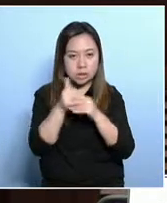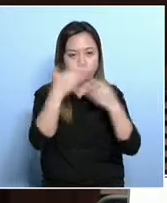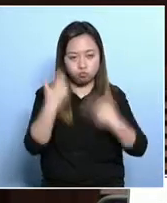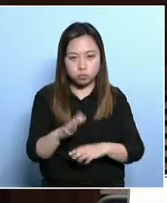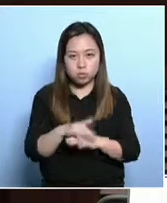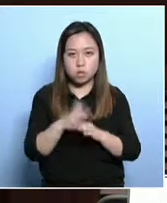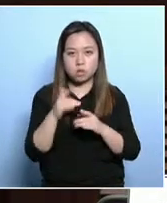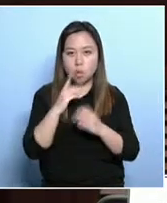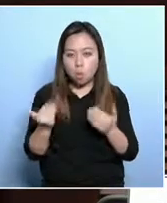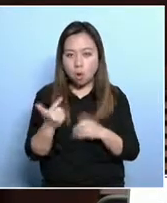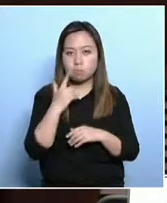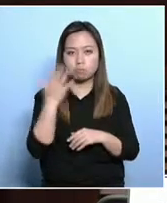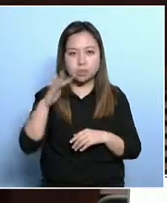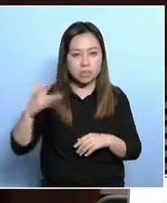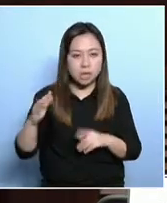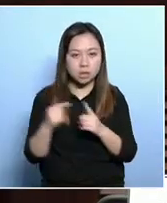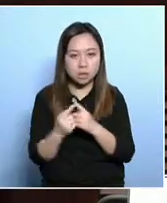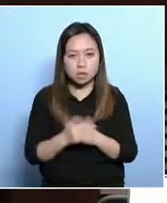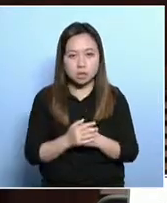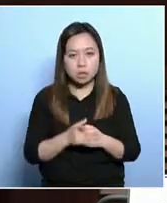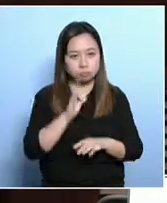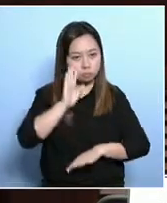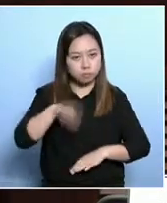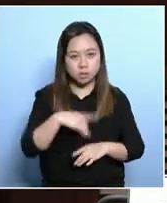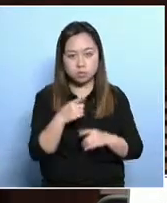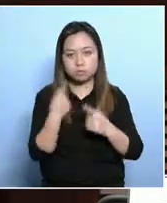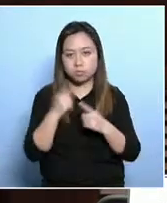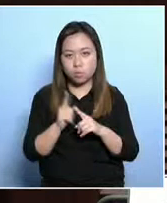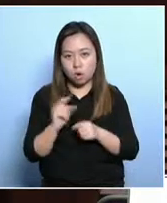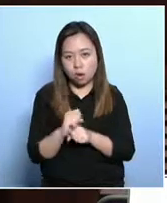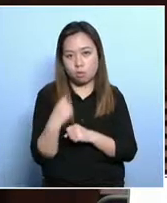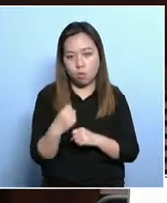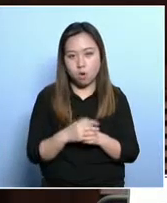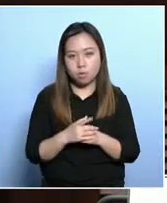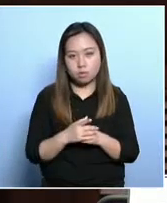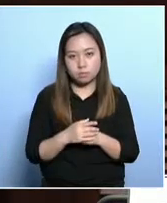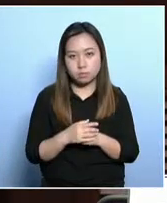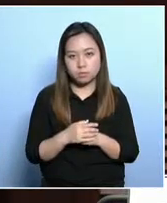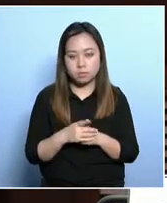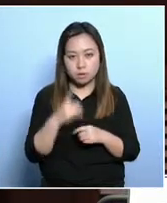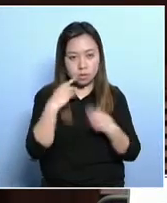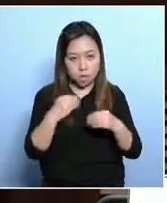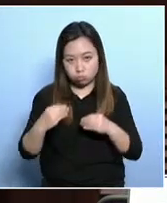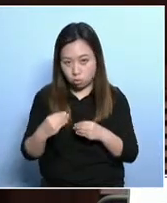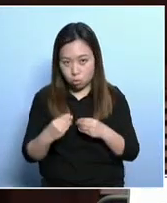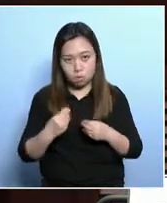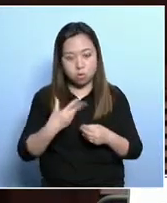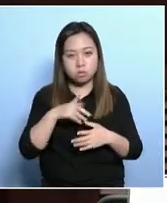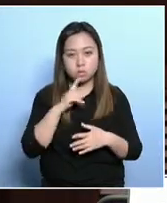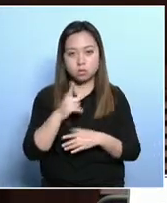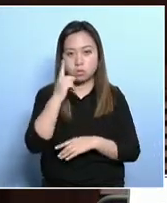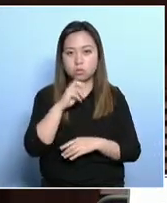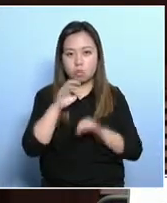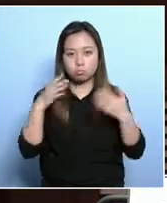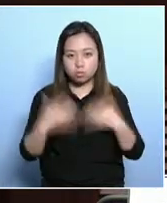So far, we have managed to assist 1,200 of them to